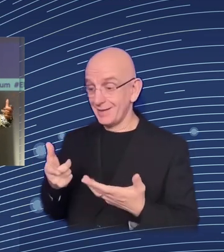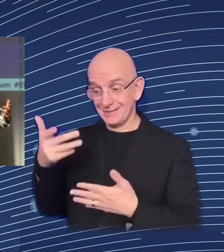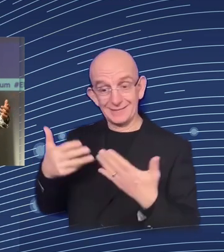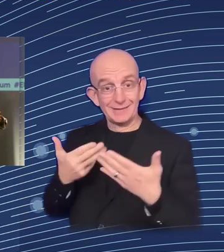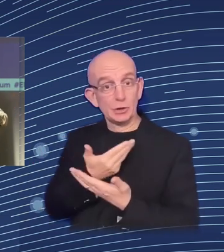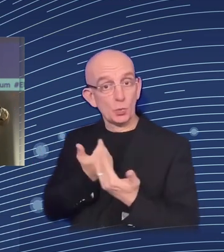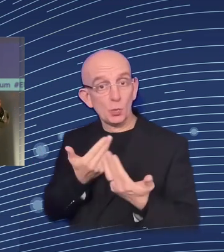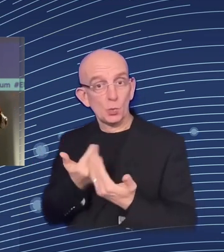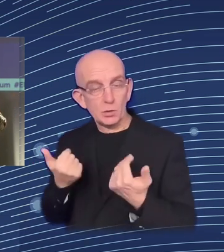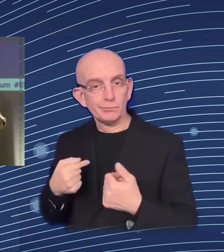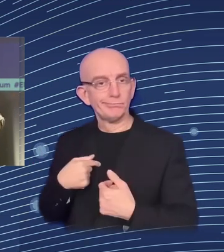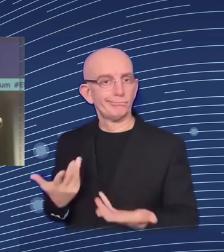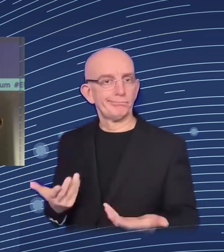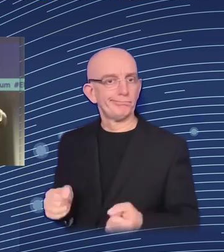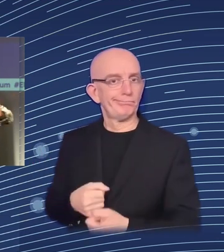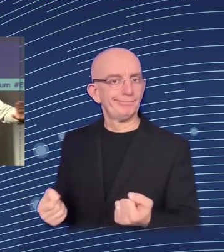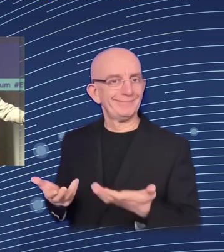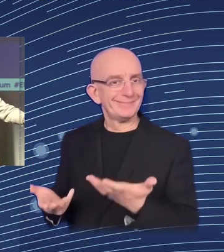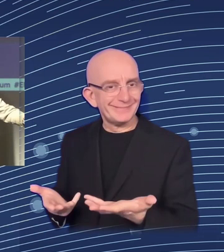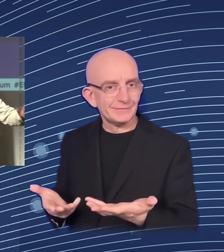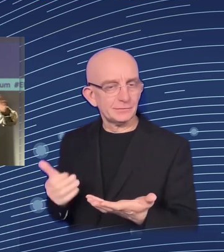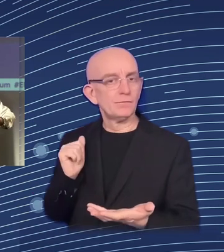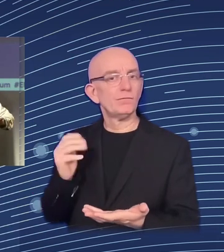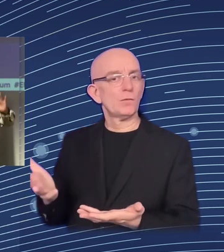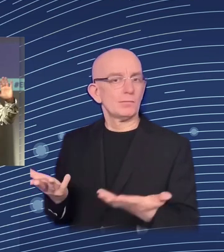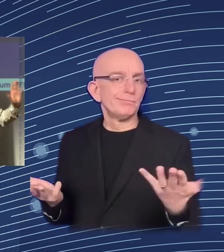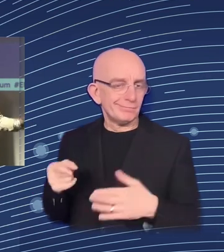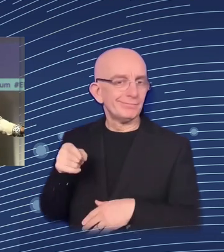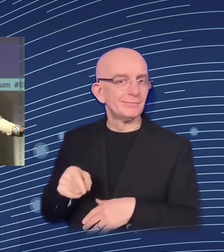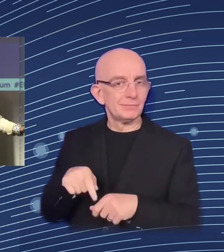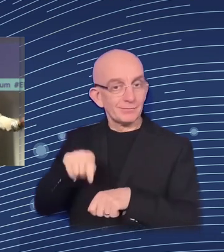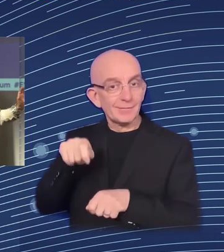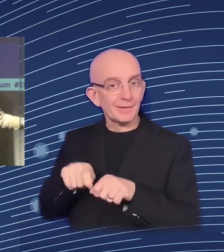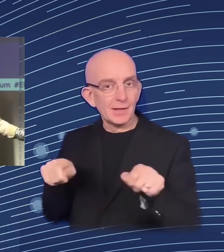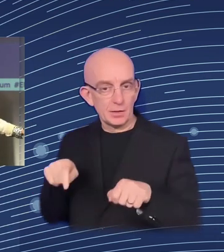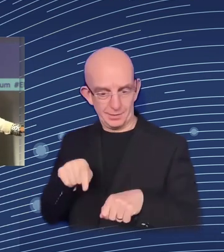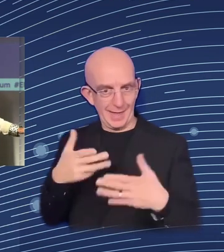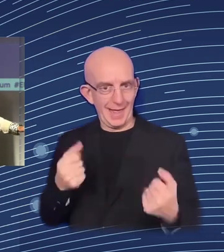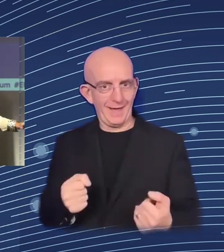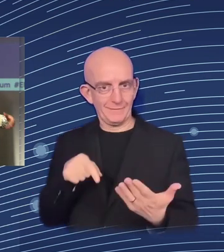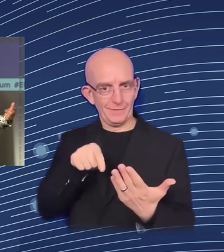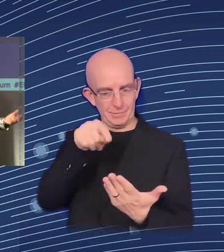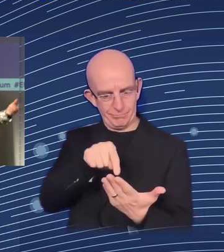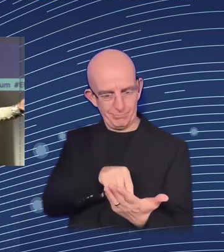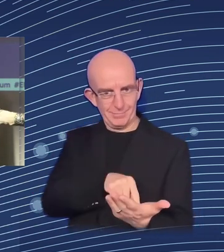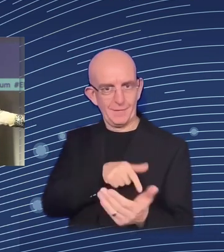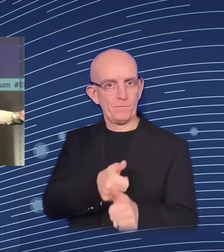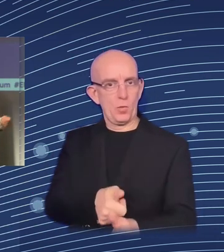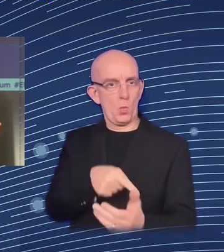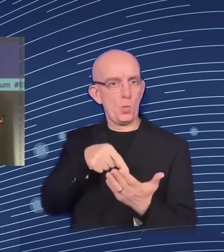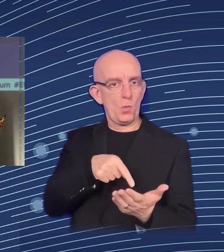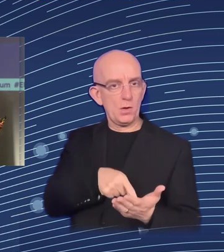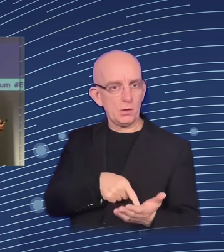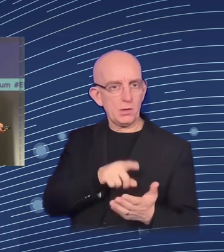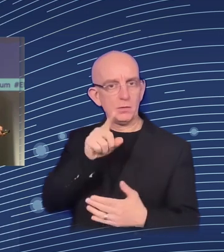you are measuring some intangible thing, then you have to go through other things. And for instance, go into interviews before and after, and then try to capture